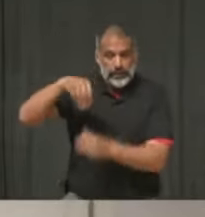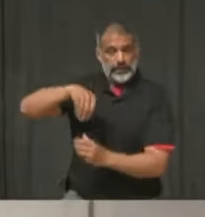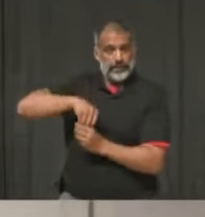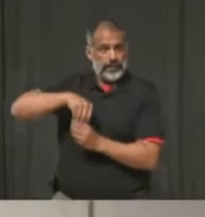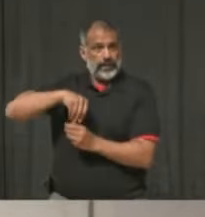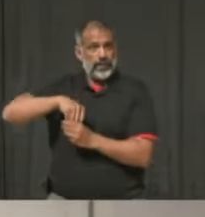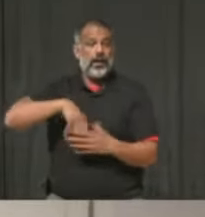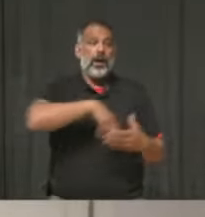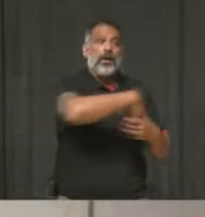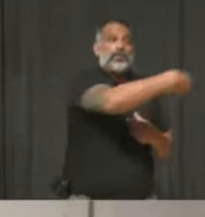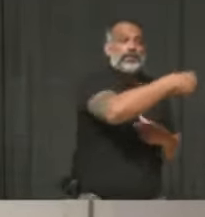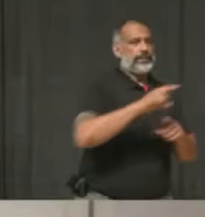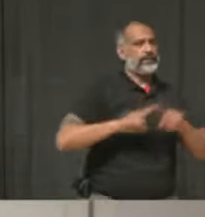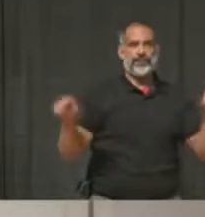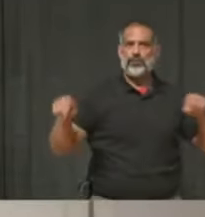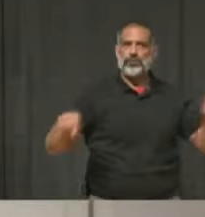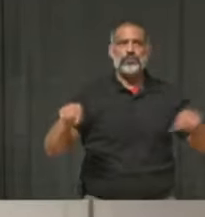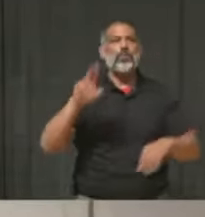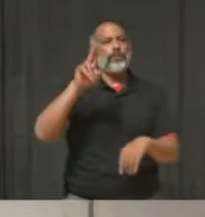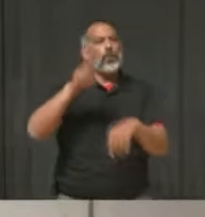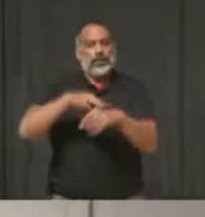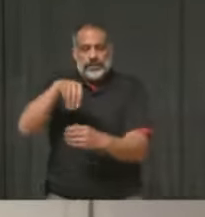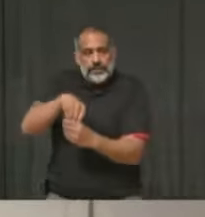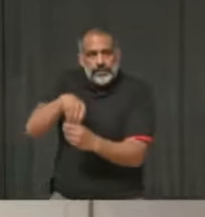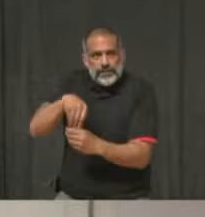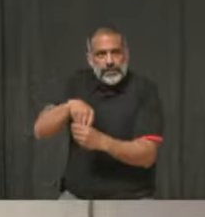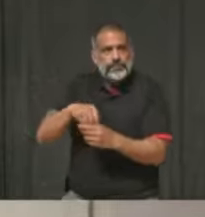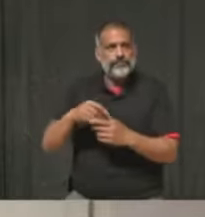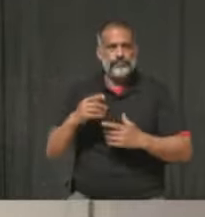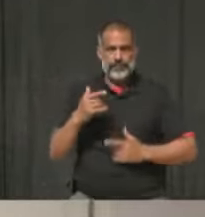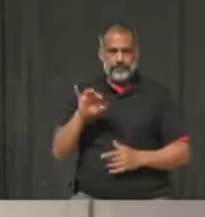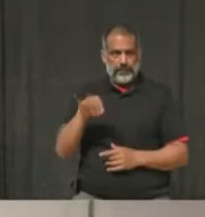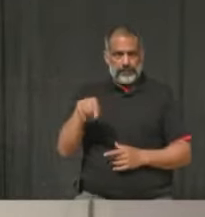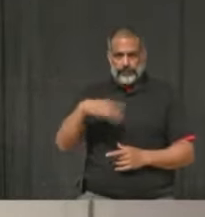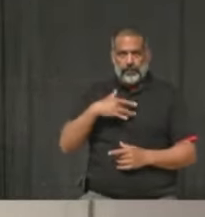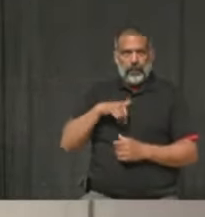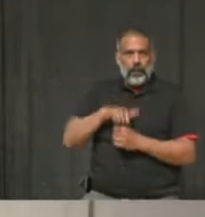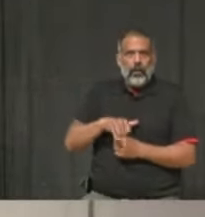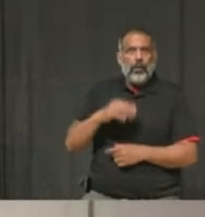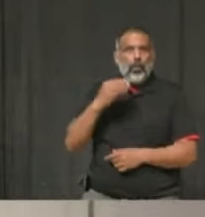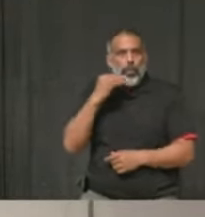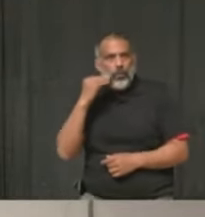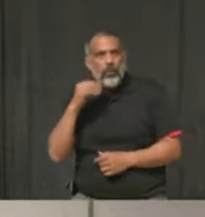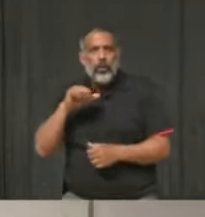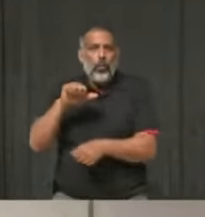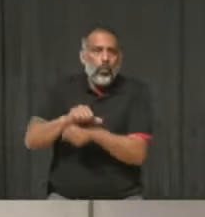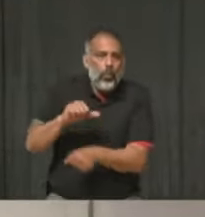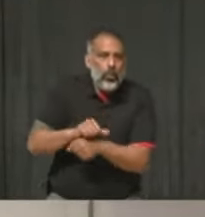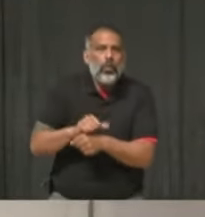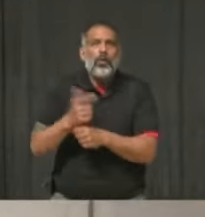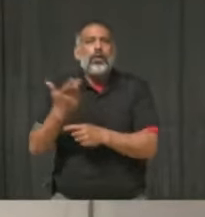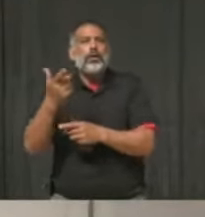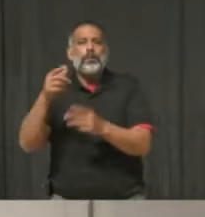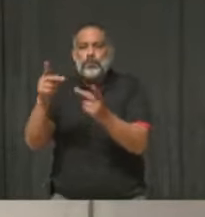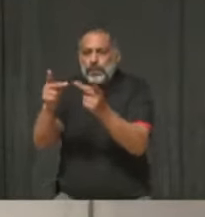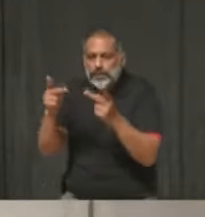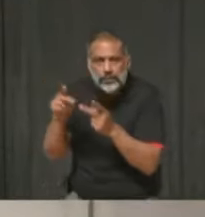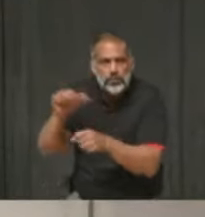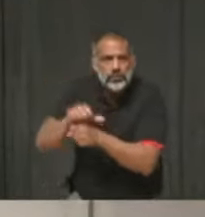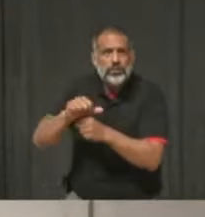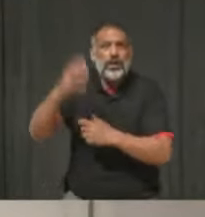we need, if we're inside, you know, if we're actually forced to work with other people, for instance, inside in an essential workplace,